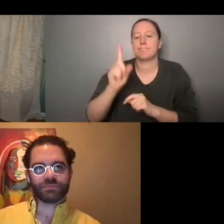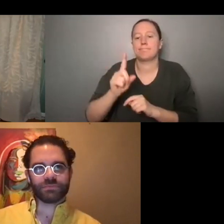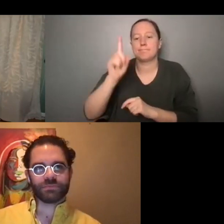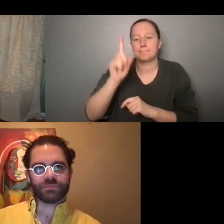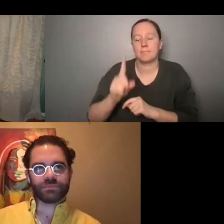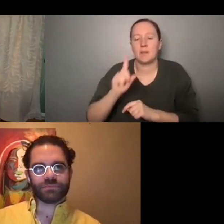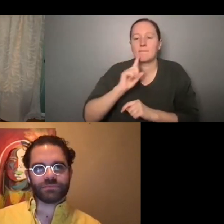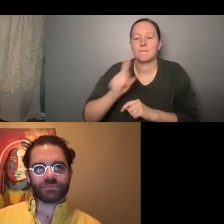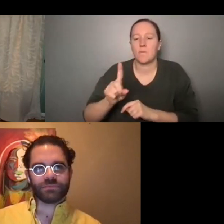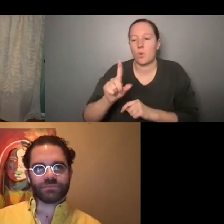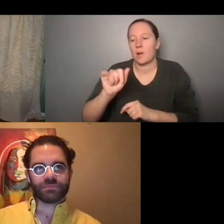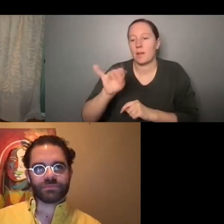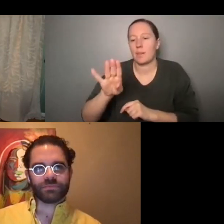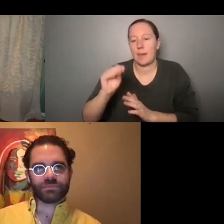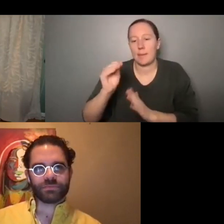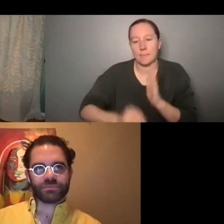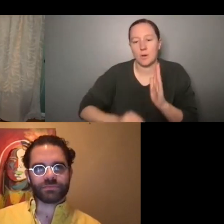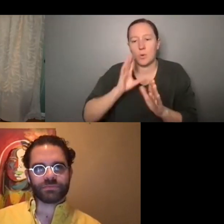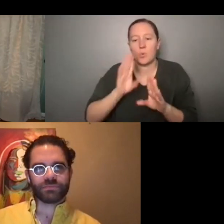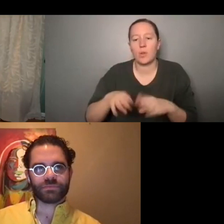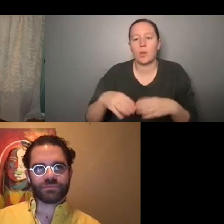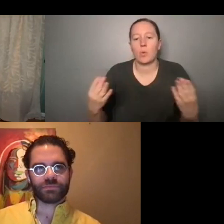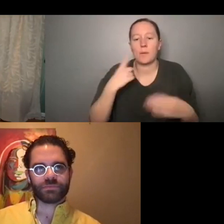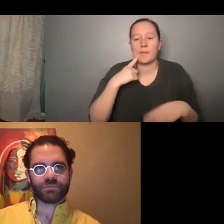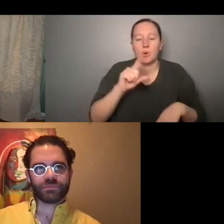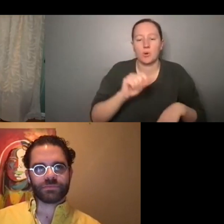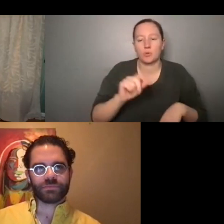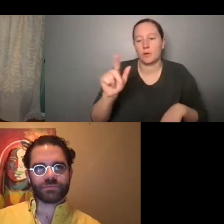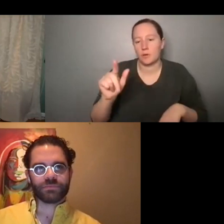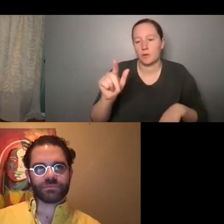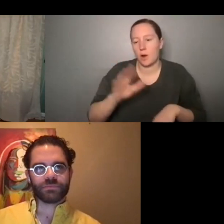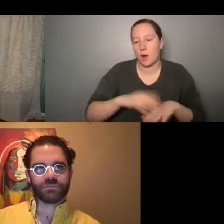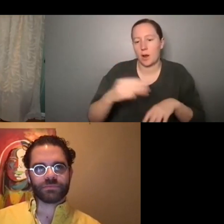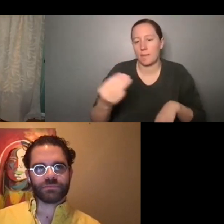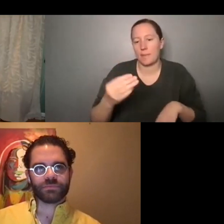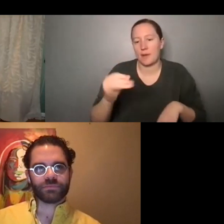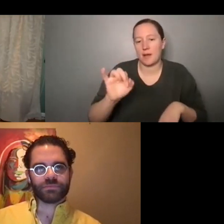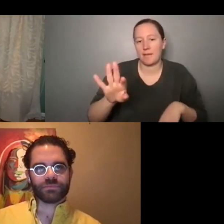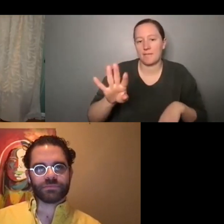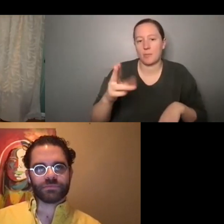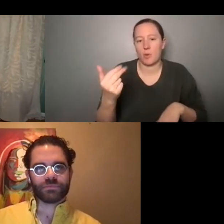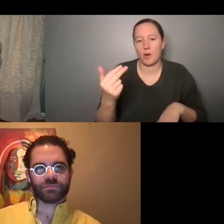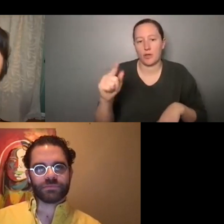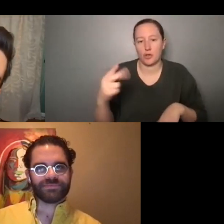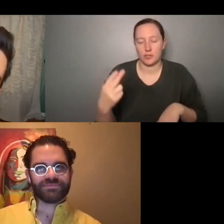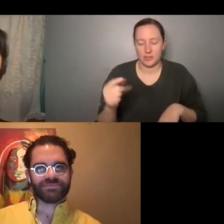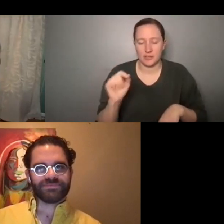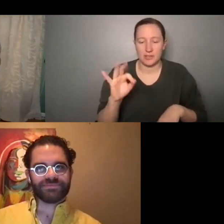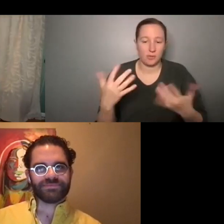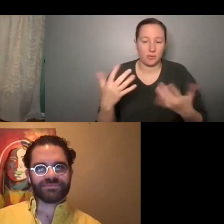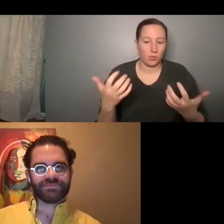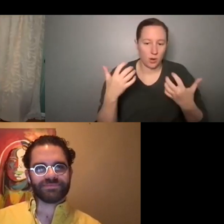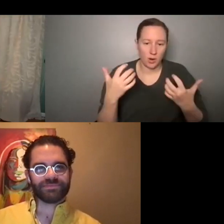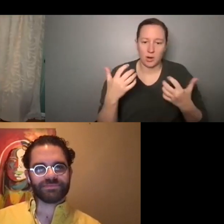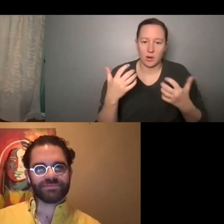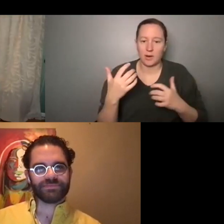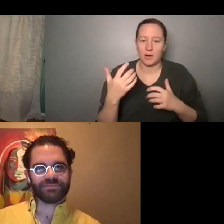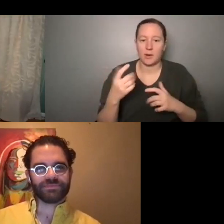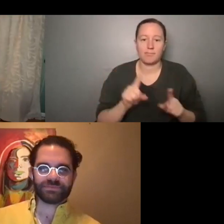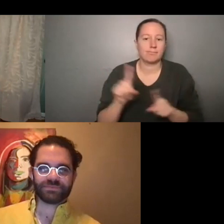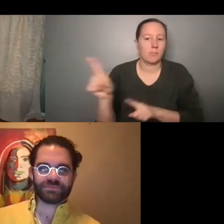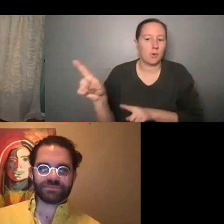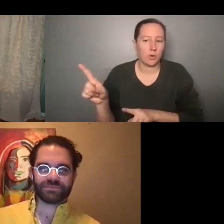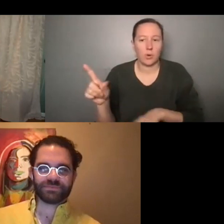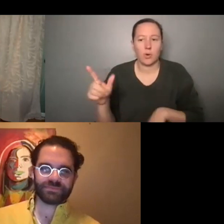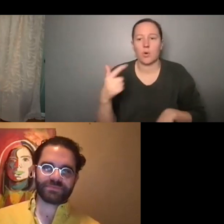applications, which will be opening for 2023, this upcoming Monday, February 13th. So definitely, um, please head over there.